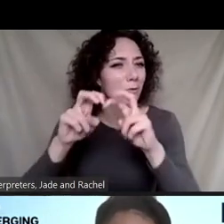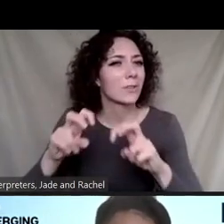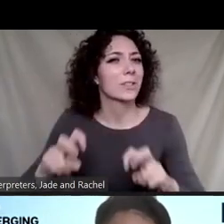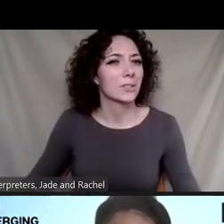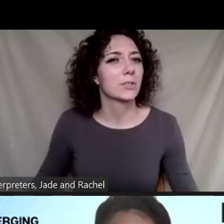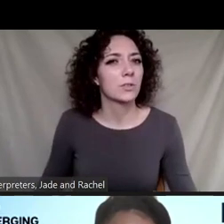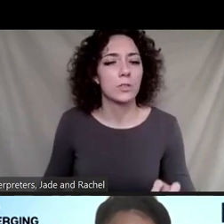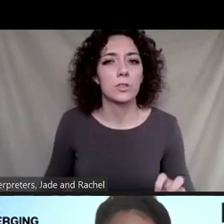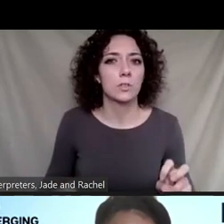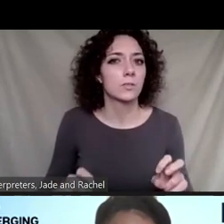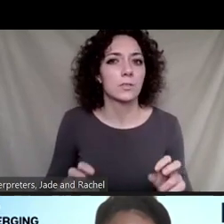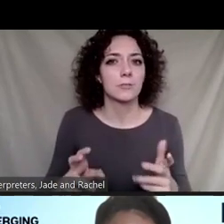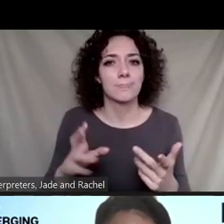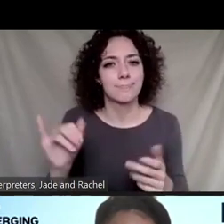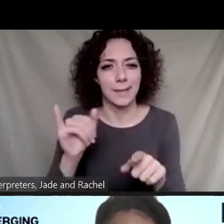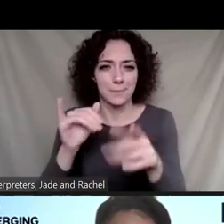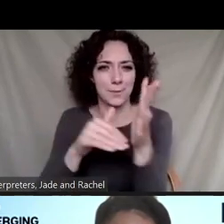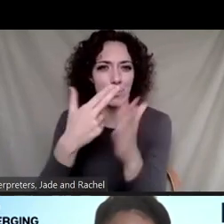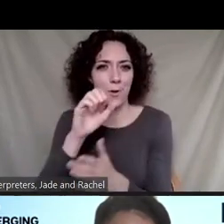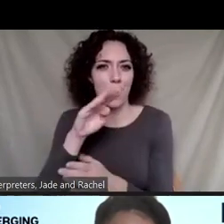scale, as Dr. Hobbs was referring to. you.